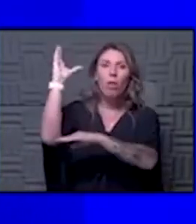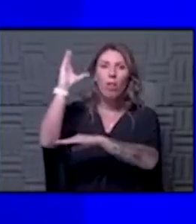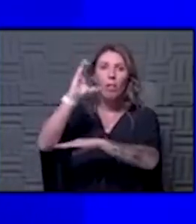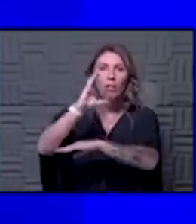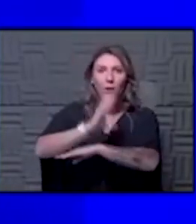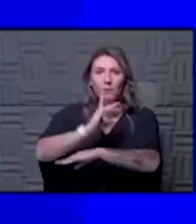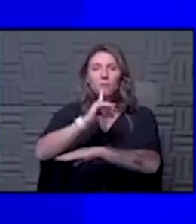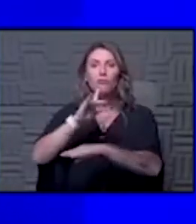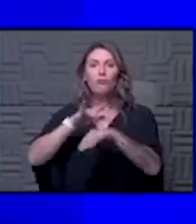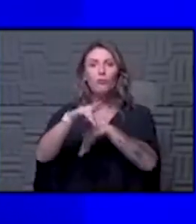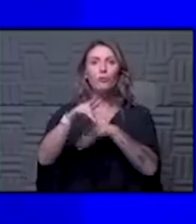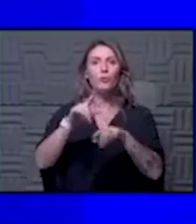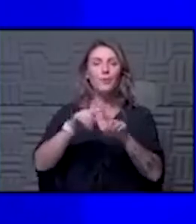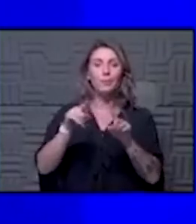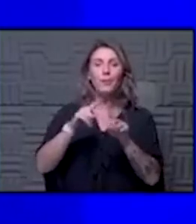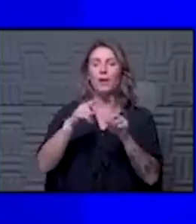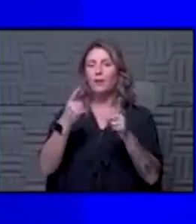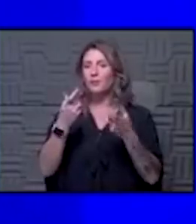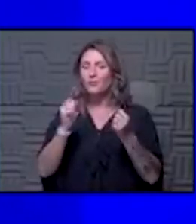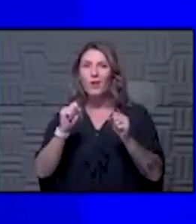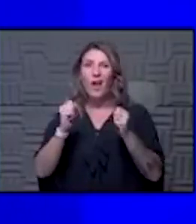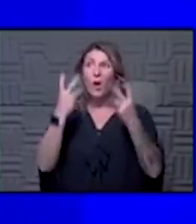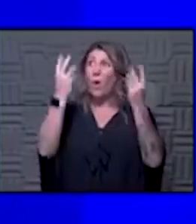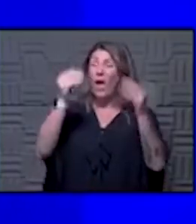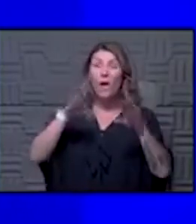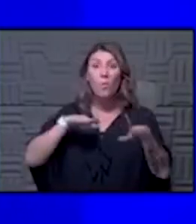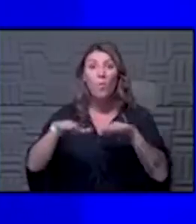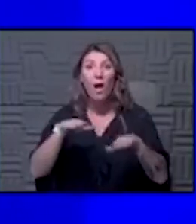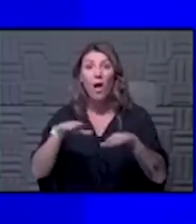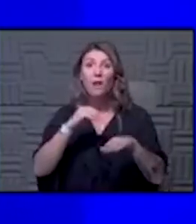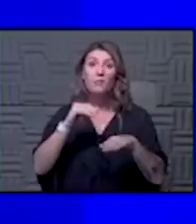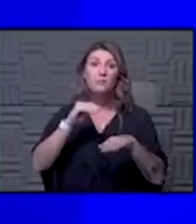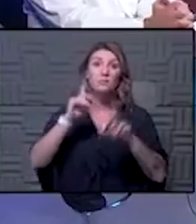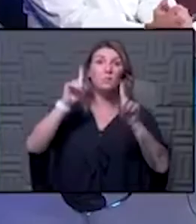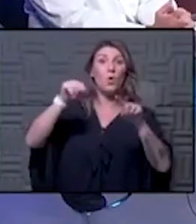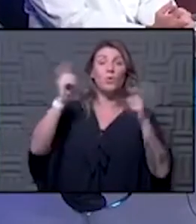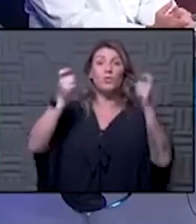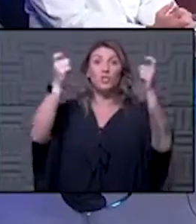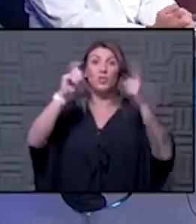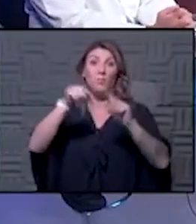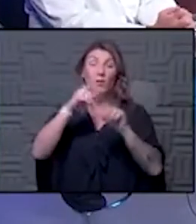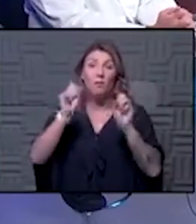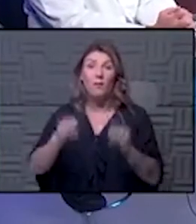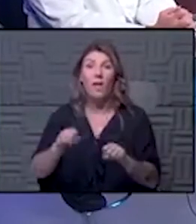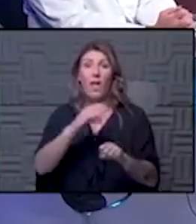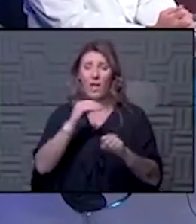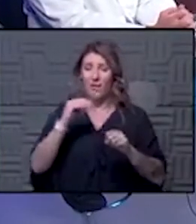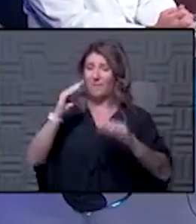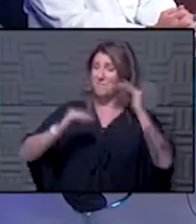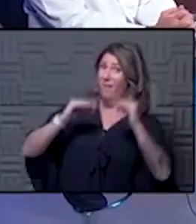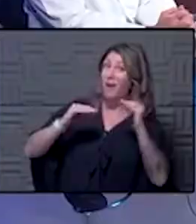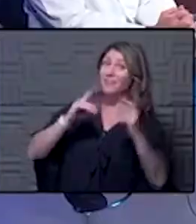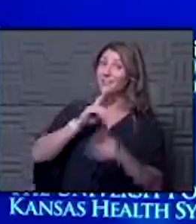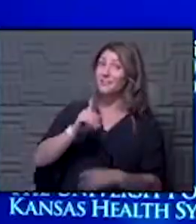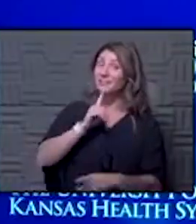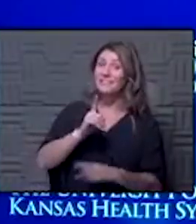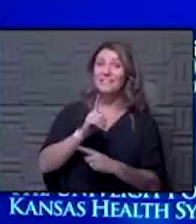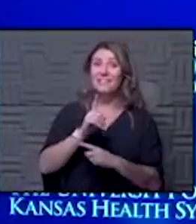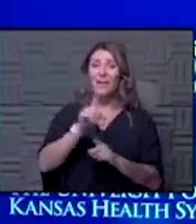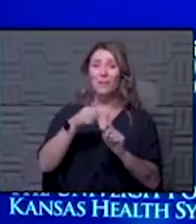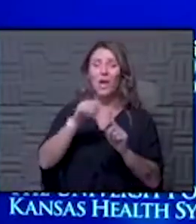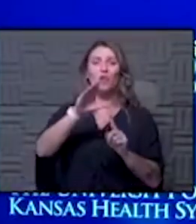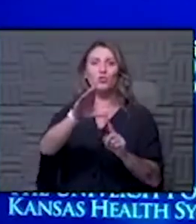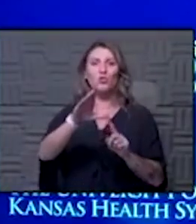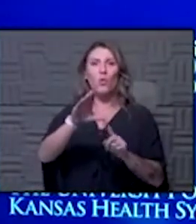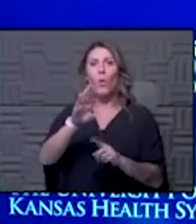walk take them on walks try to get to the gym when i can yeah i think it's all about the balance and i think the other thing is that you have to make a decision about your